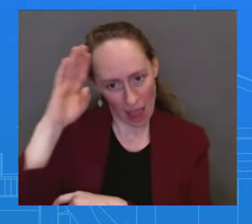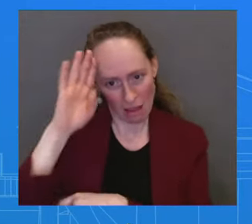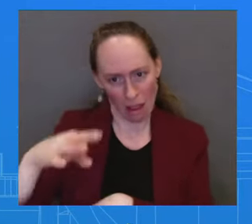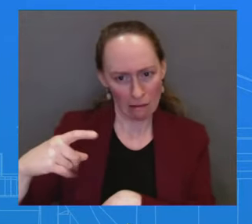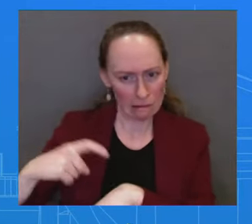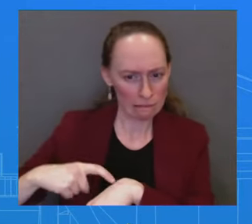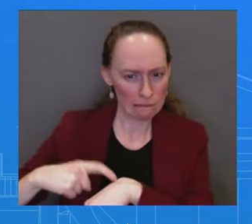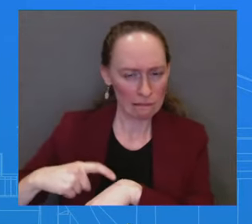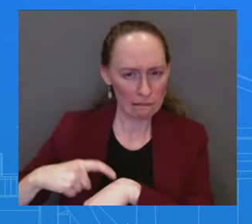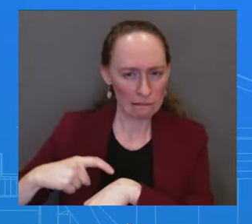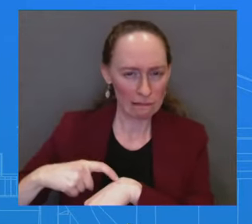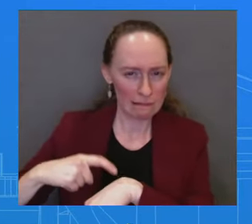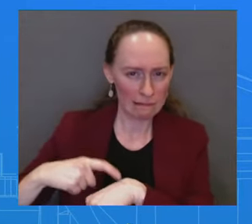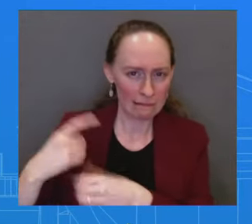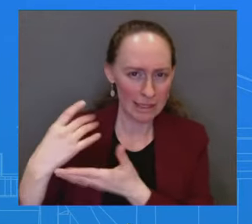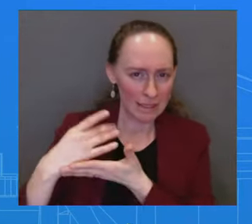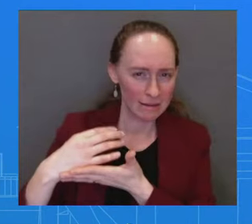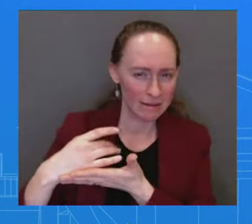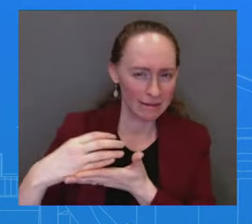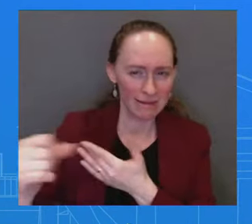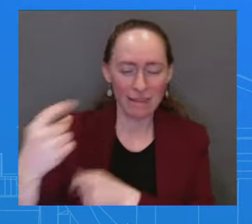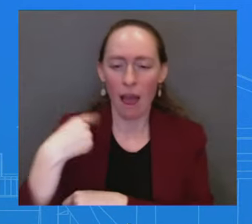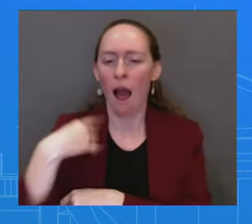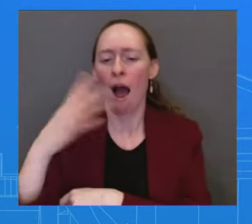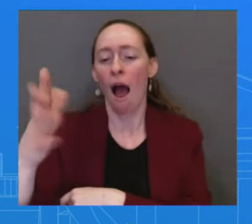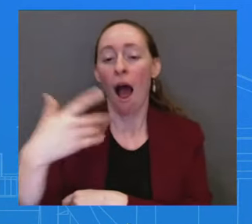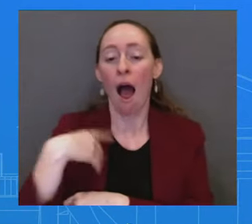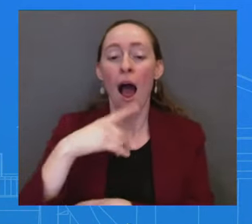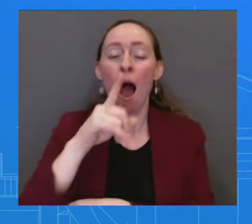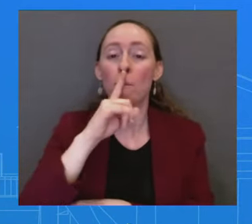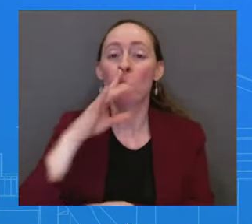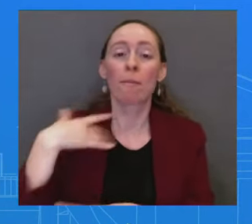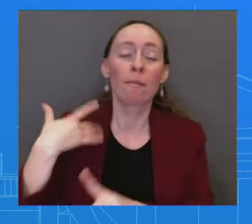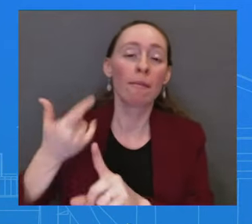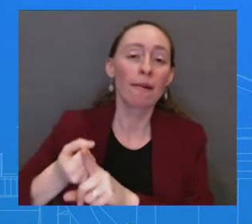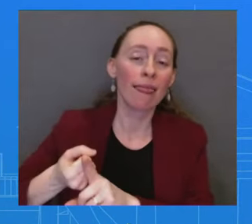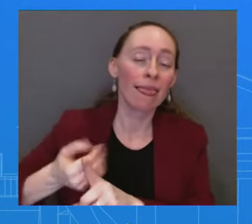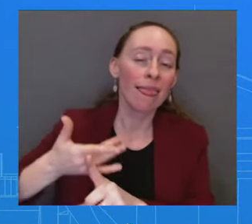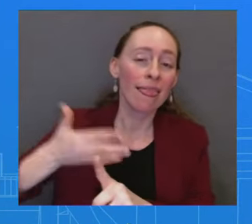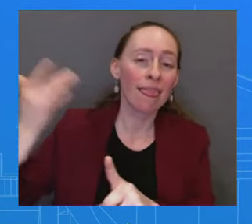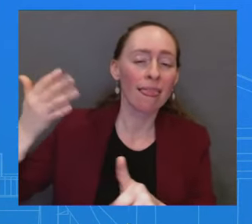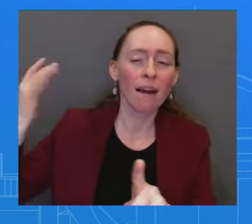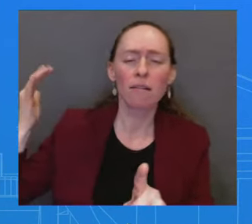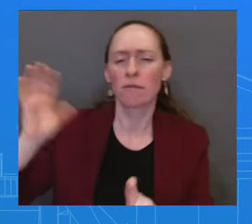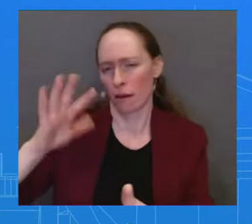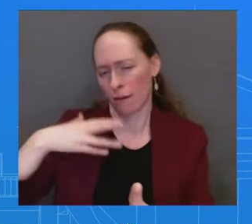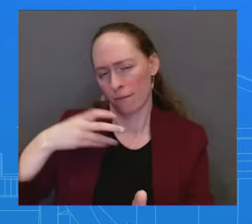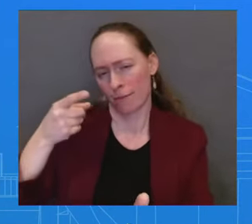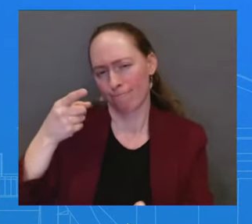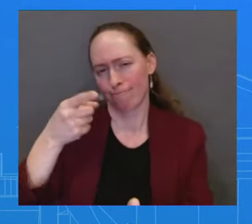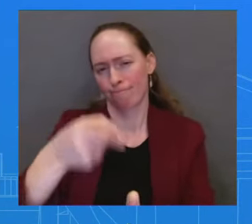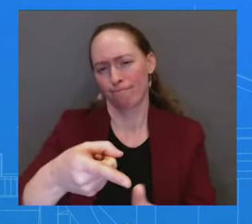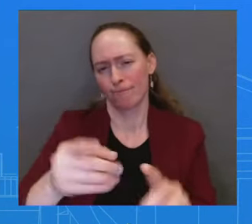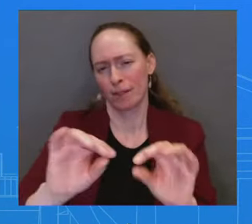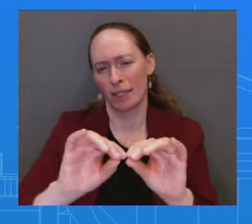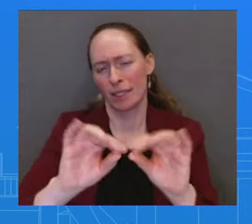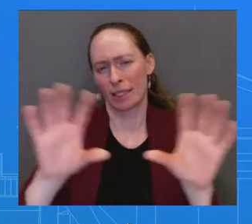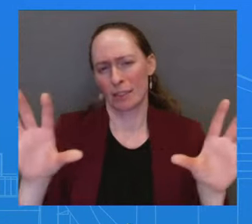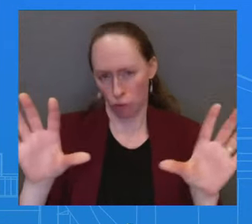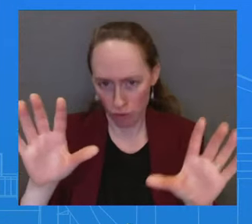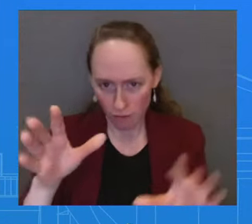filibuster here. But what's the plan? Please look at the stuff we've put forward. The immigration reform